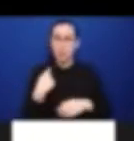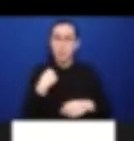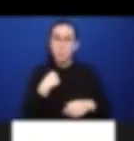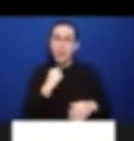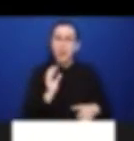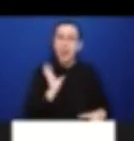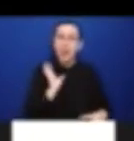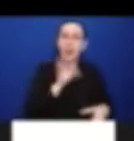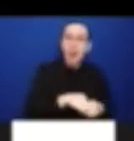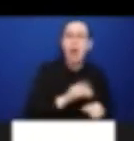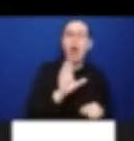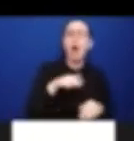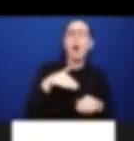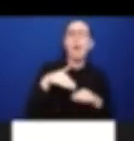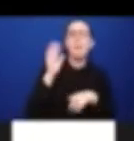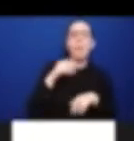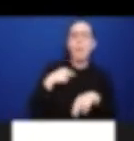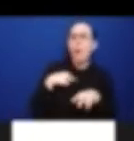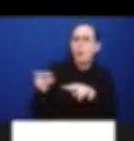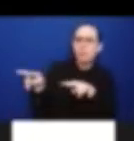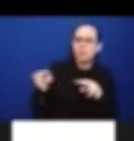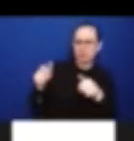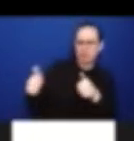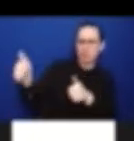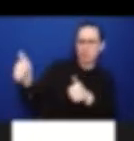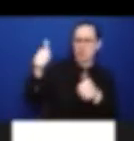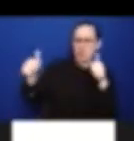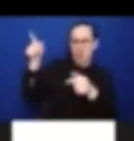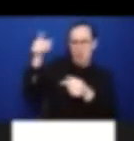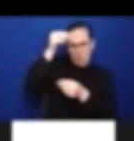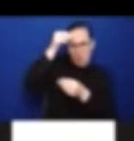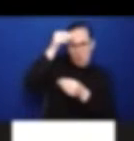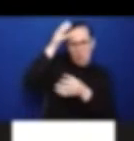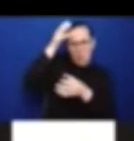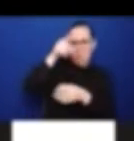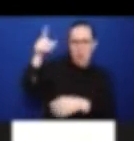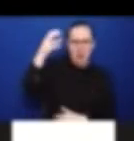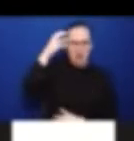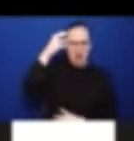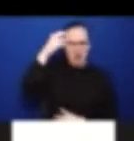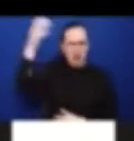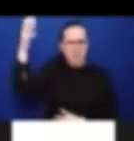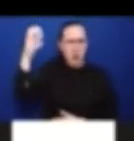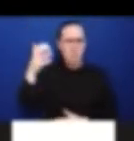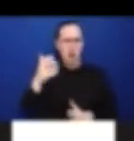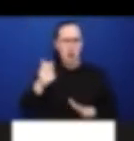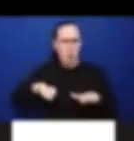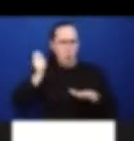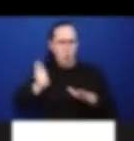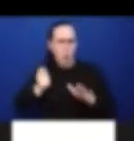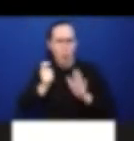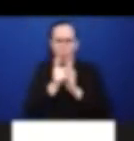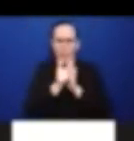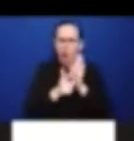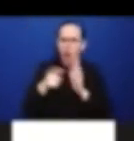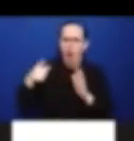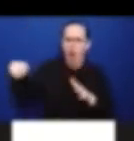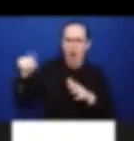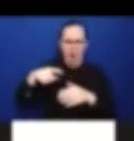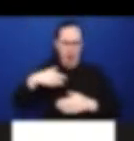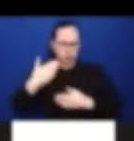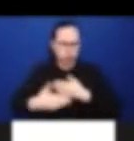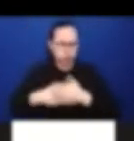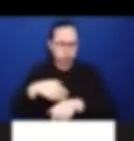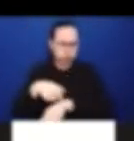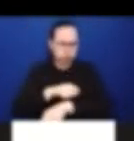of smart government lawyers like Andrew Beck and others did the real work and we goofed off in the halls of the UN.